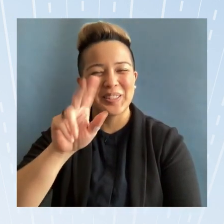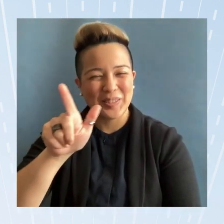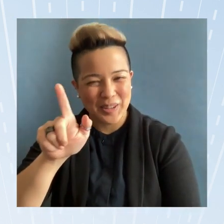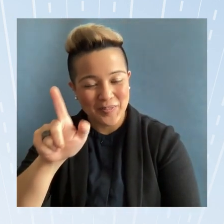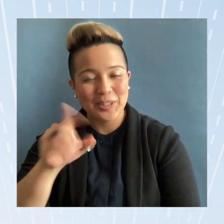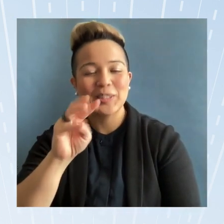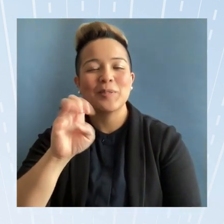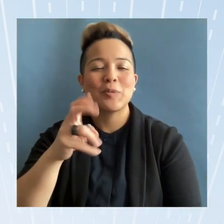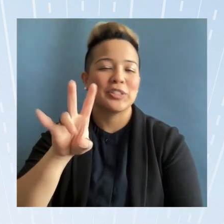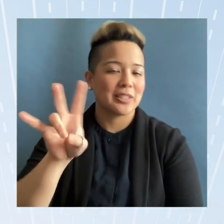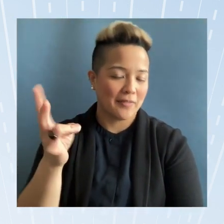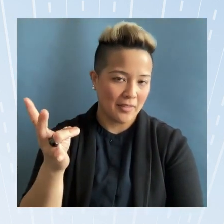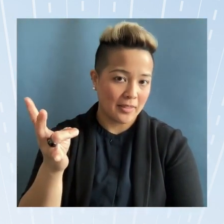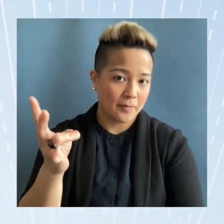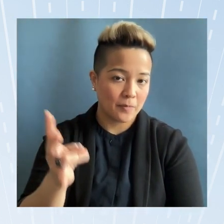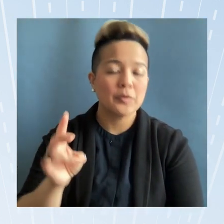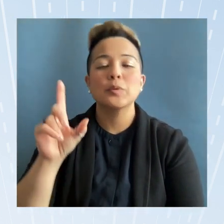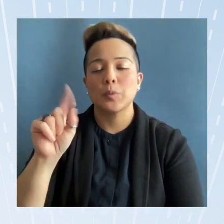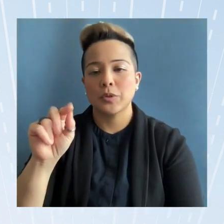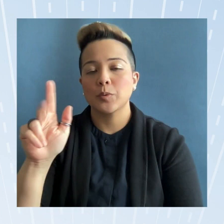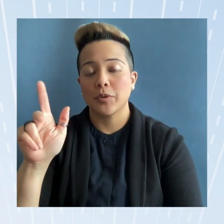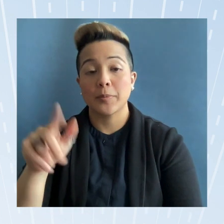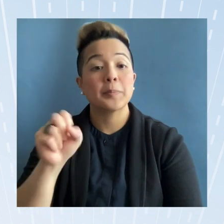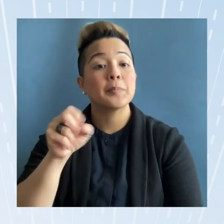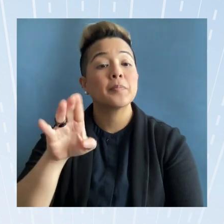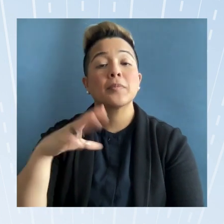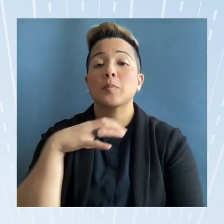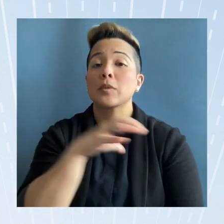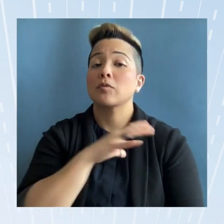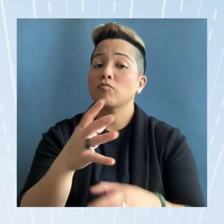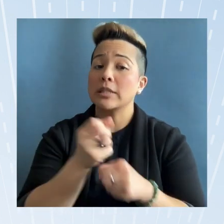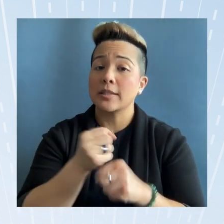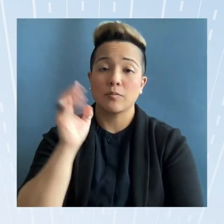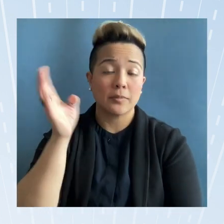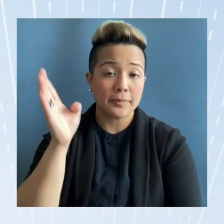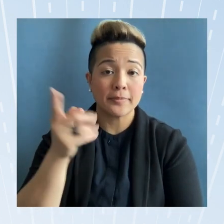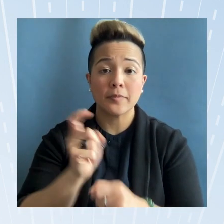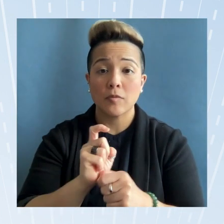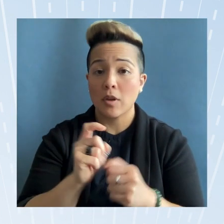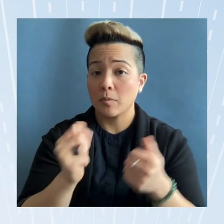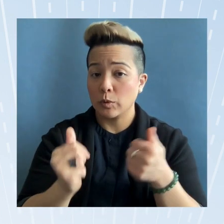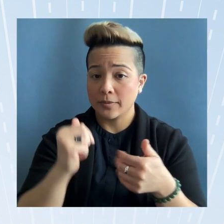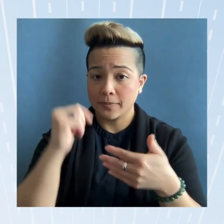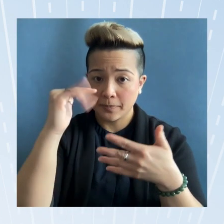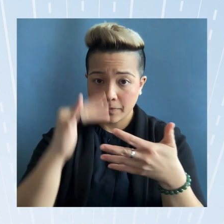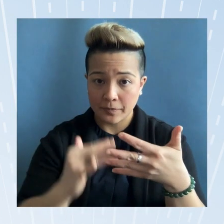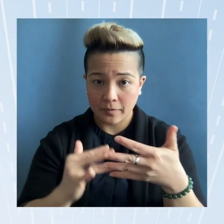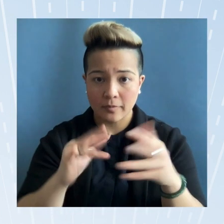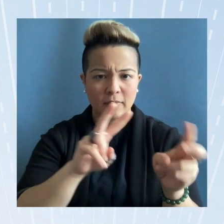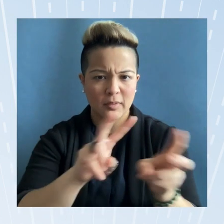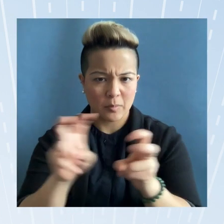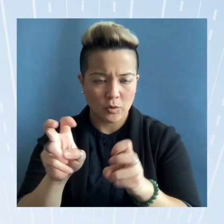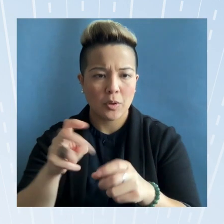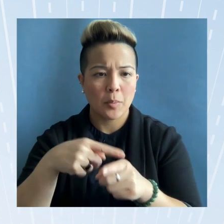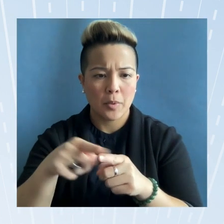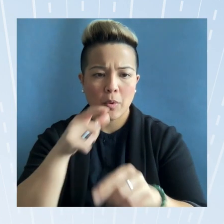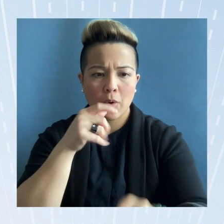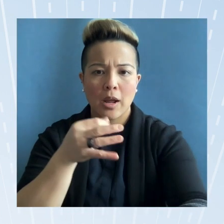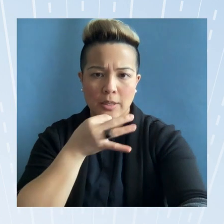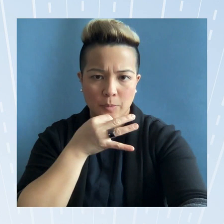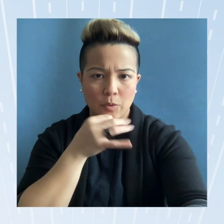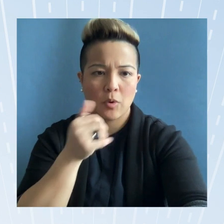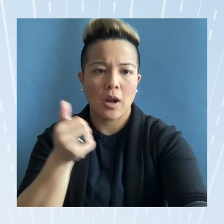March 7th 2023 the subcommittee received presentations from the following subject matter experts who helped